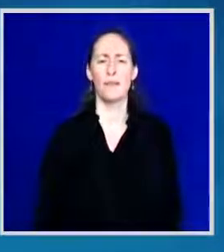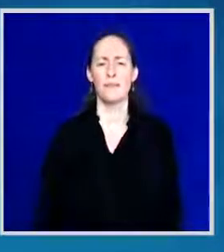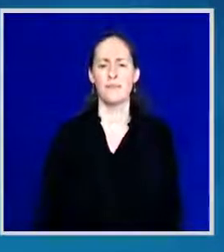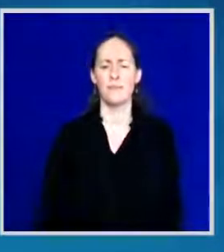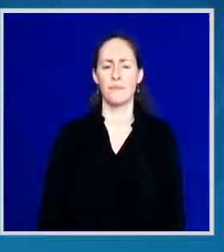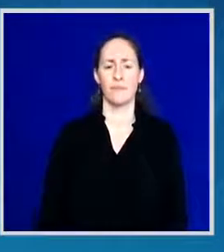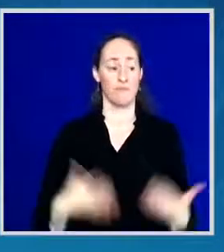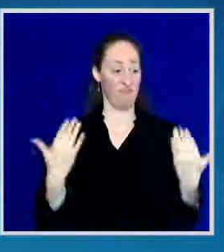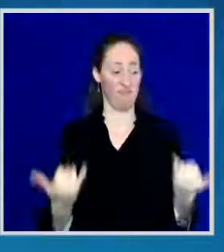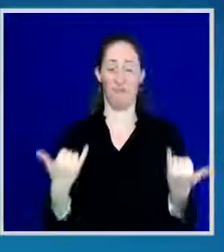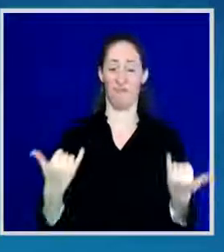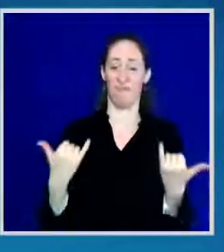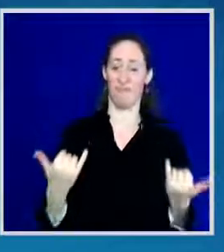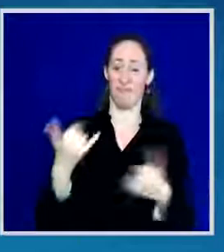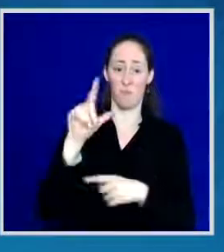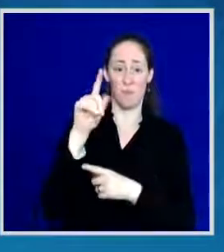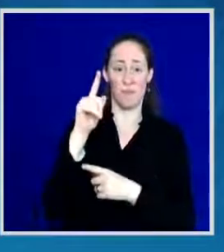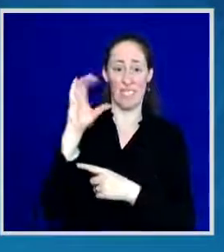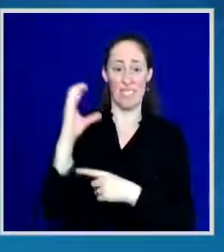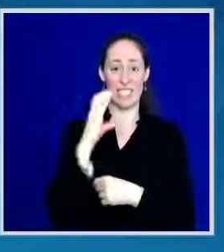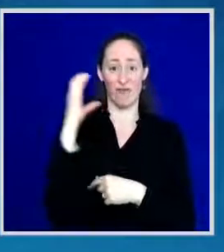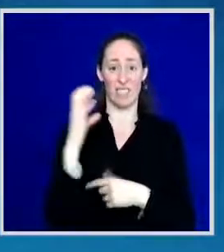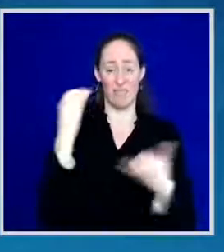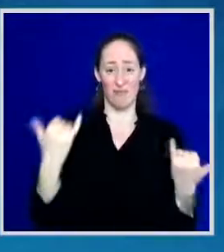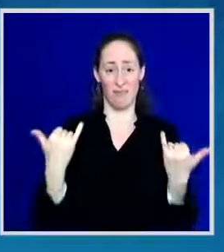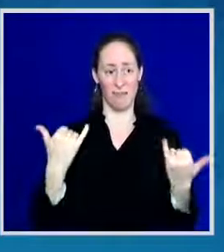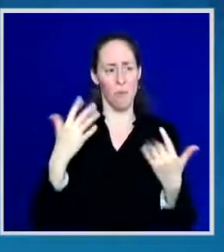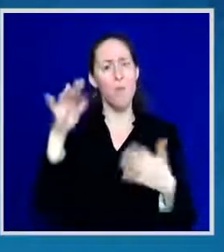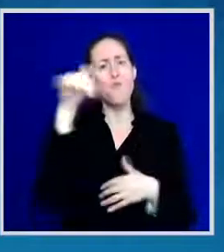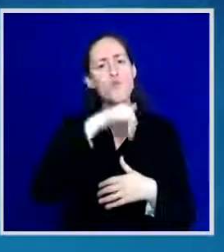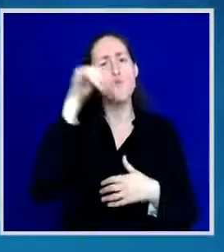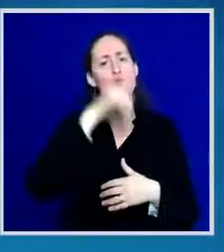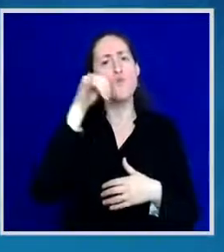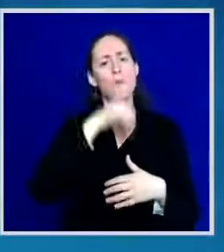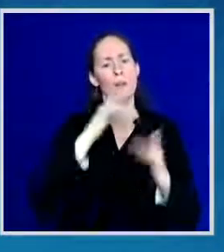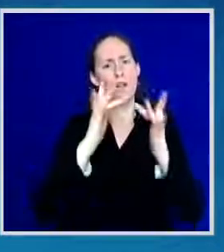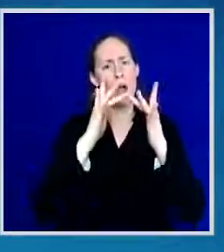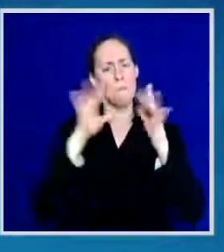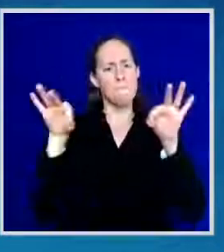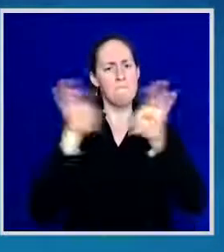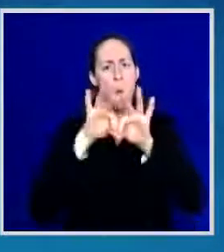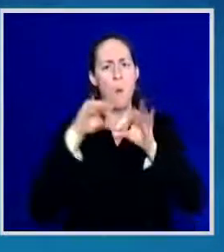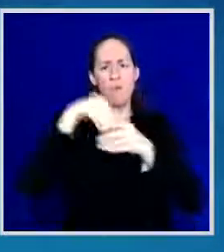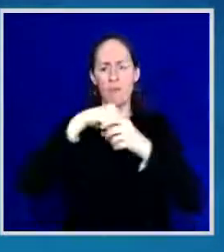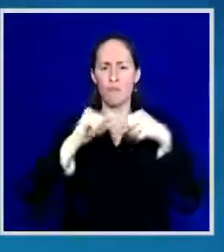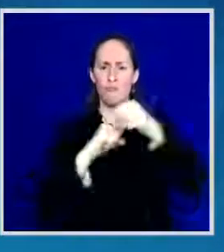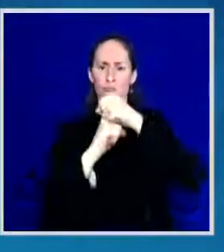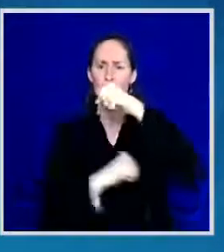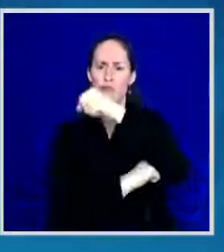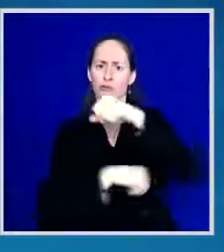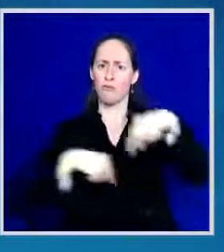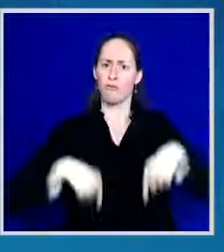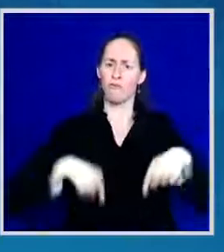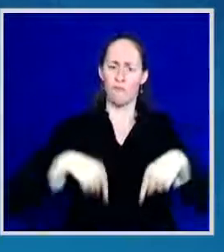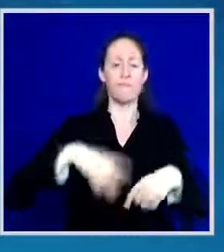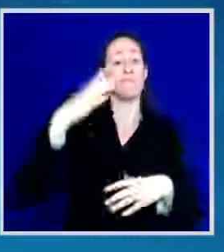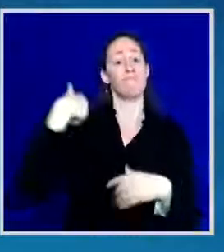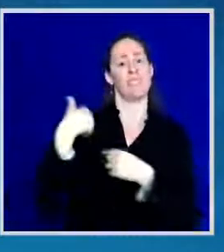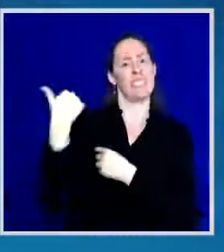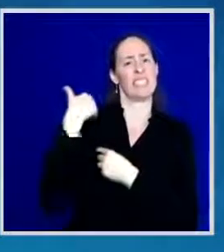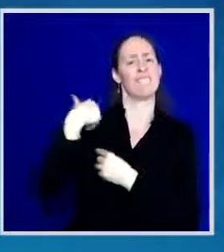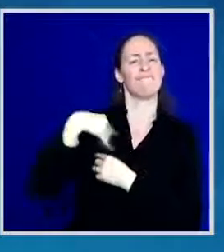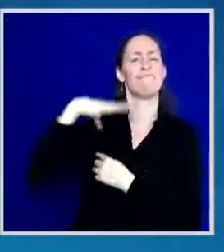broadband is critical infrastructure. You know, last week, I was in New Hampshire. I was visiting a